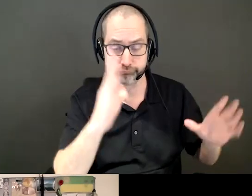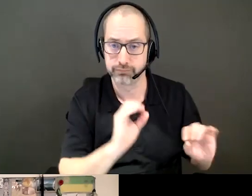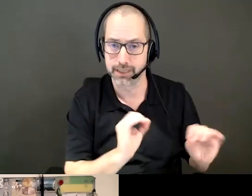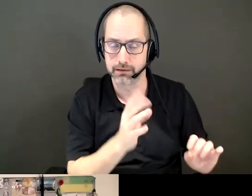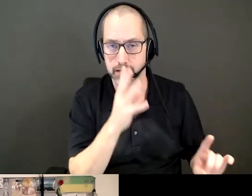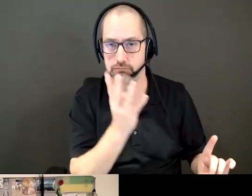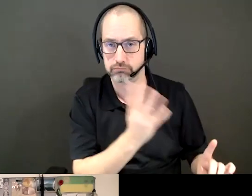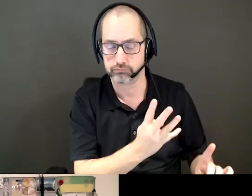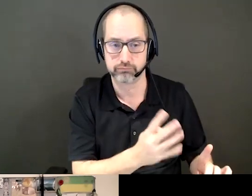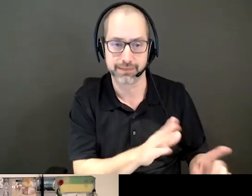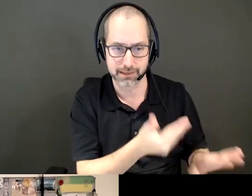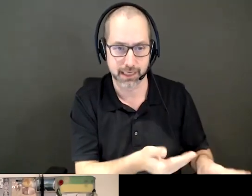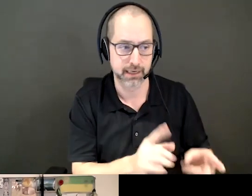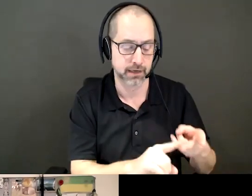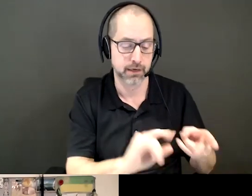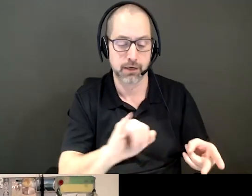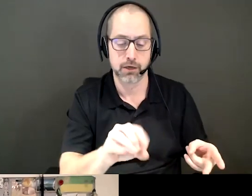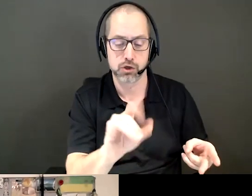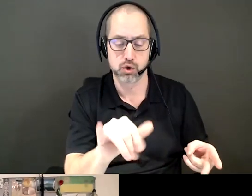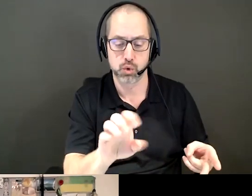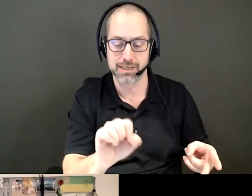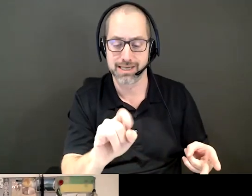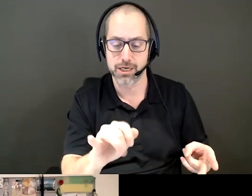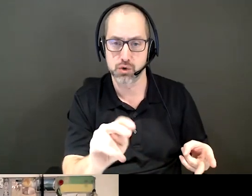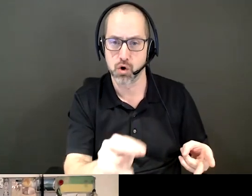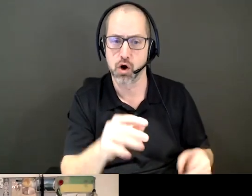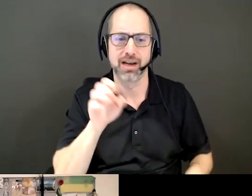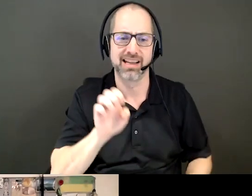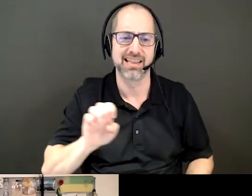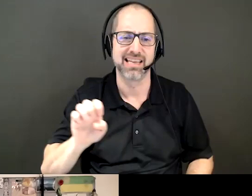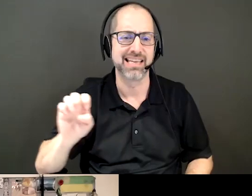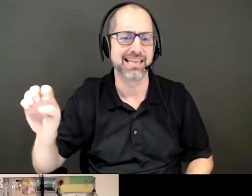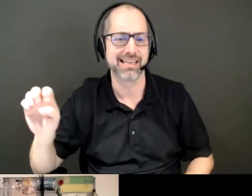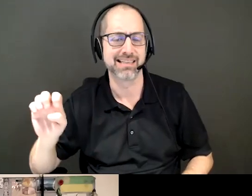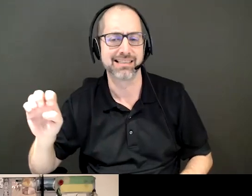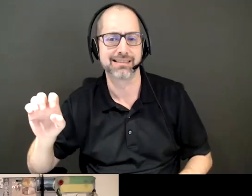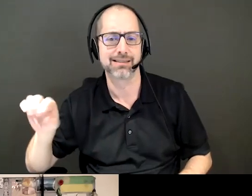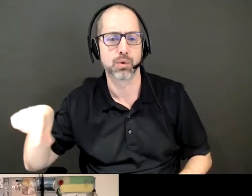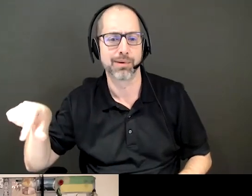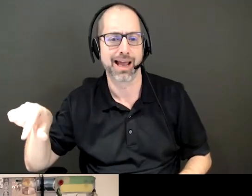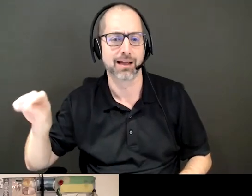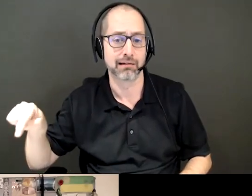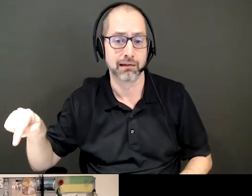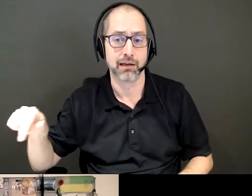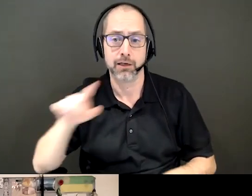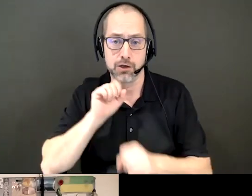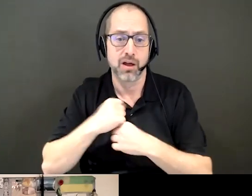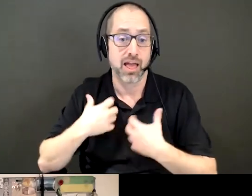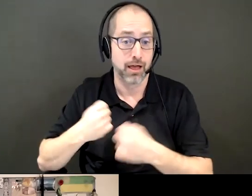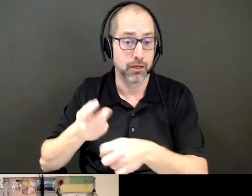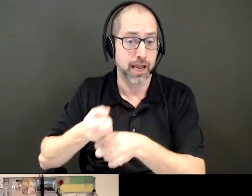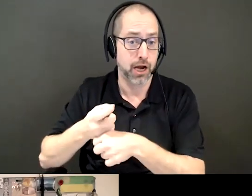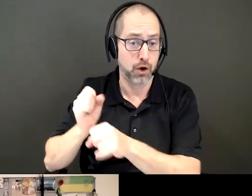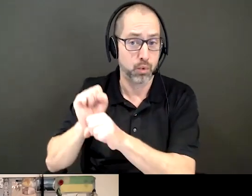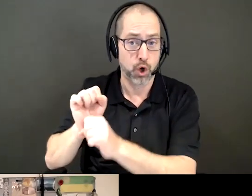We know Joyce Etuan down east in Quebec, who was taunted by health care workers,